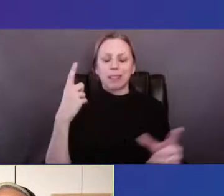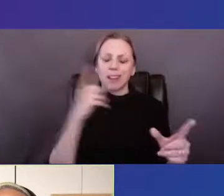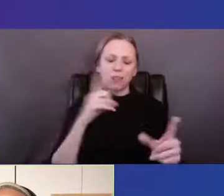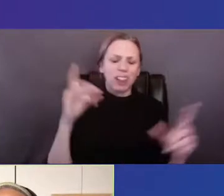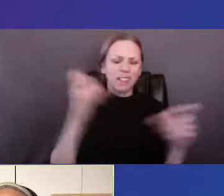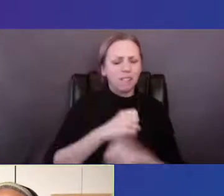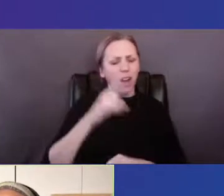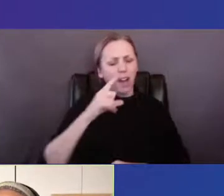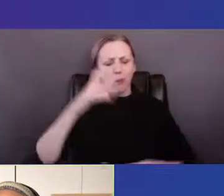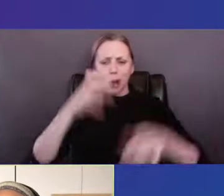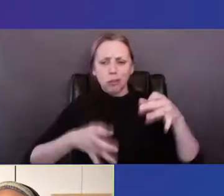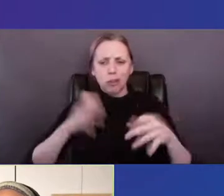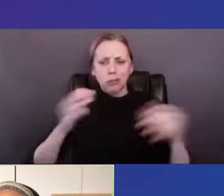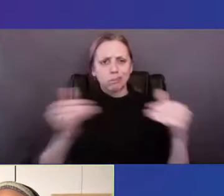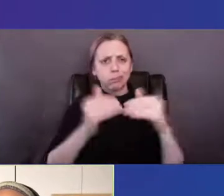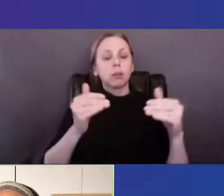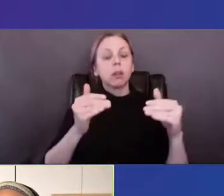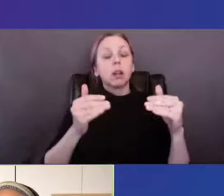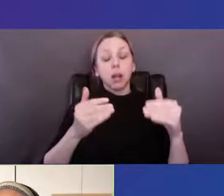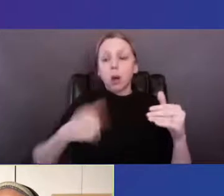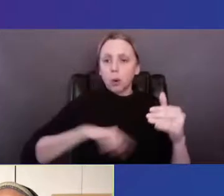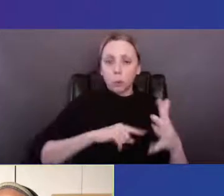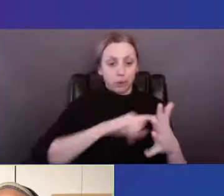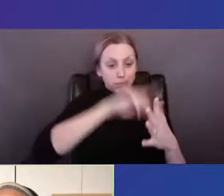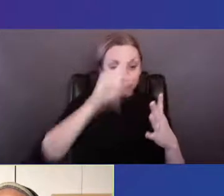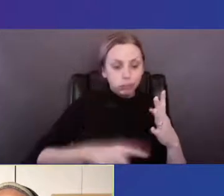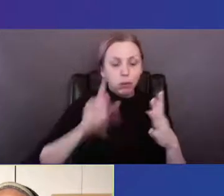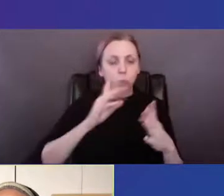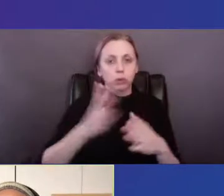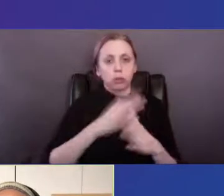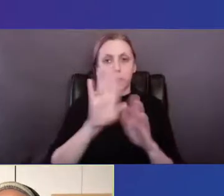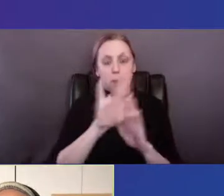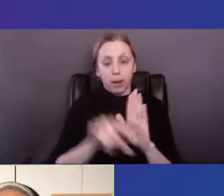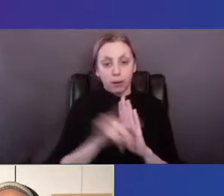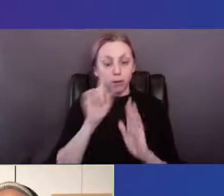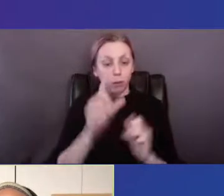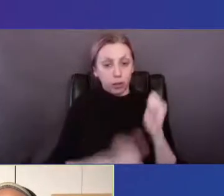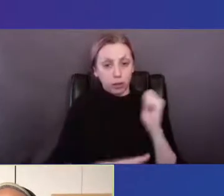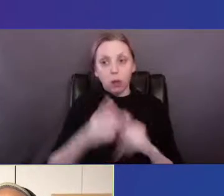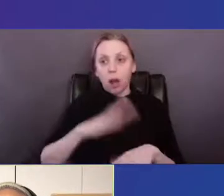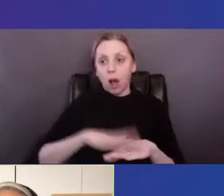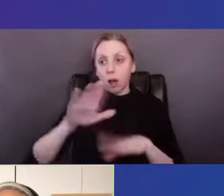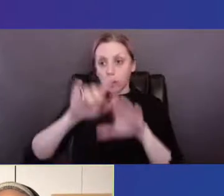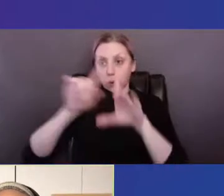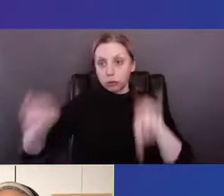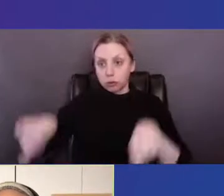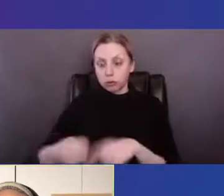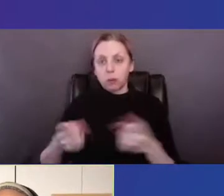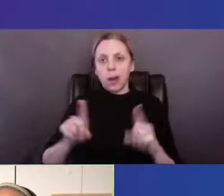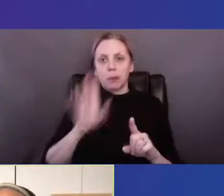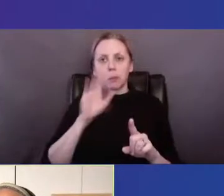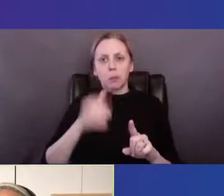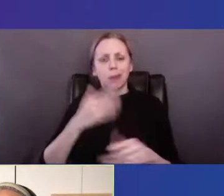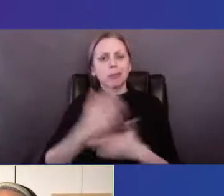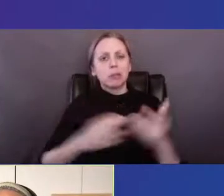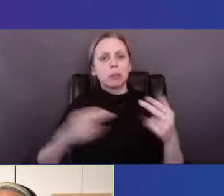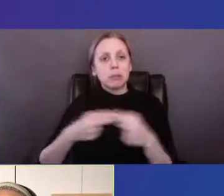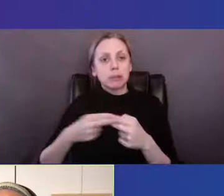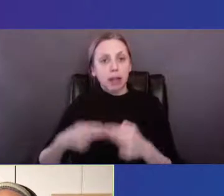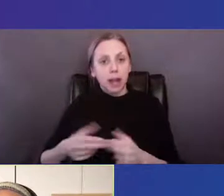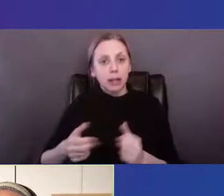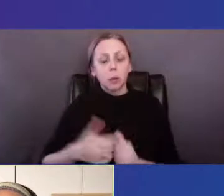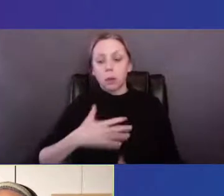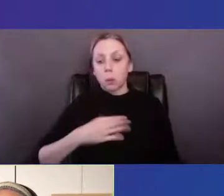Alejandra and I share a bit of background on each of these sections, on your screen will appear a series of slides with white